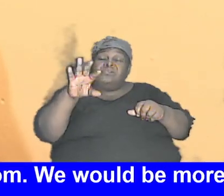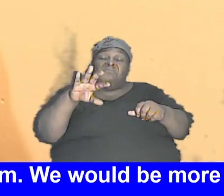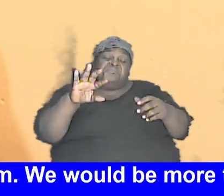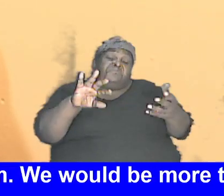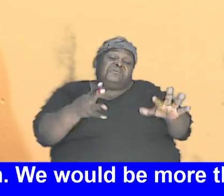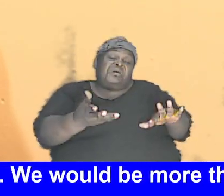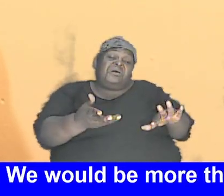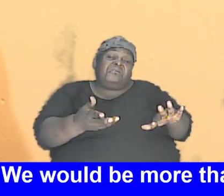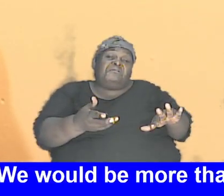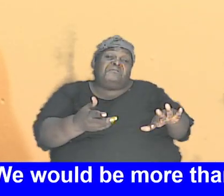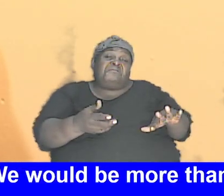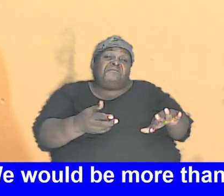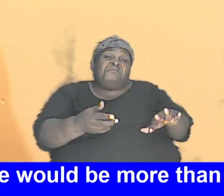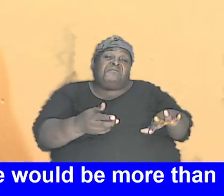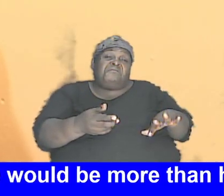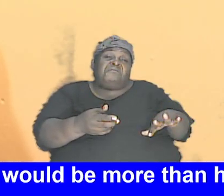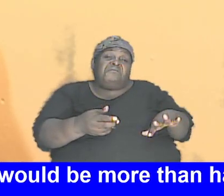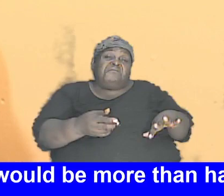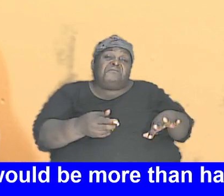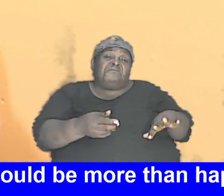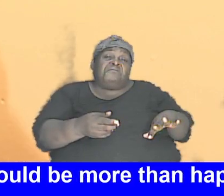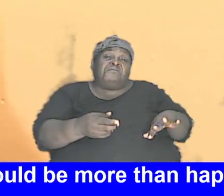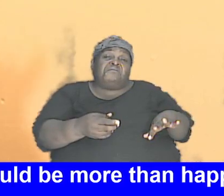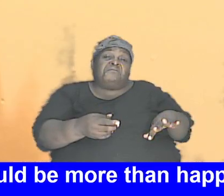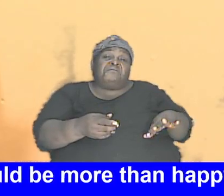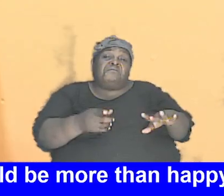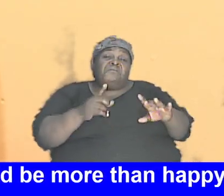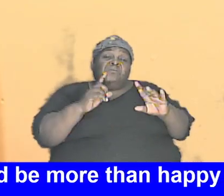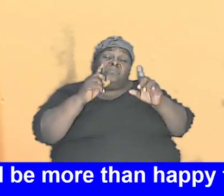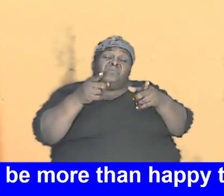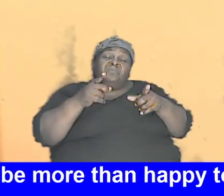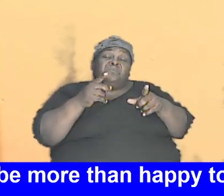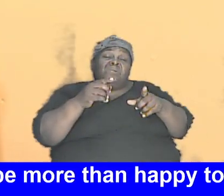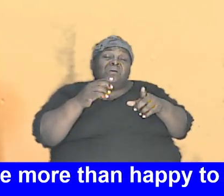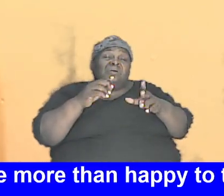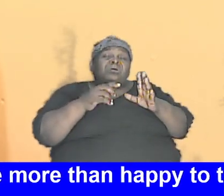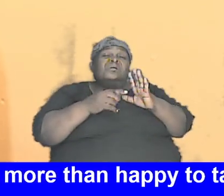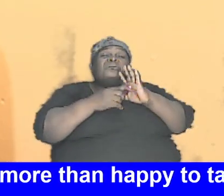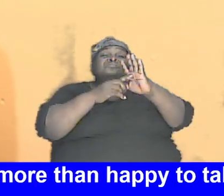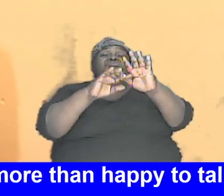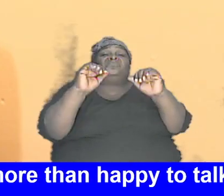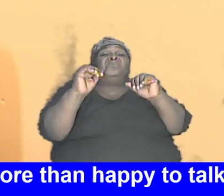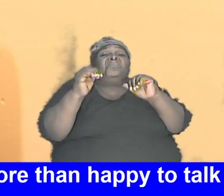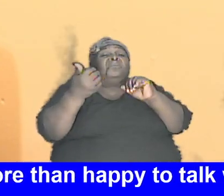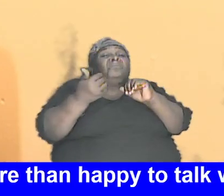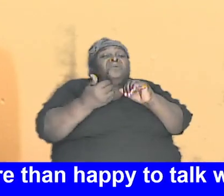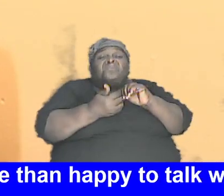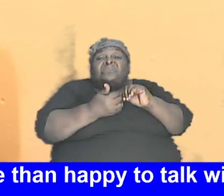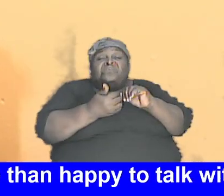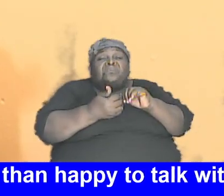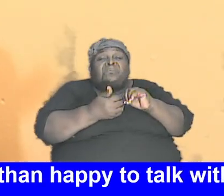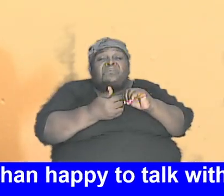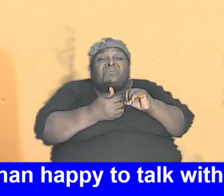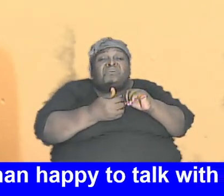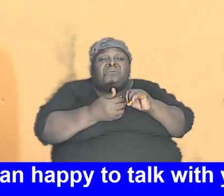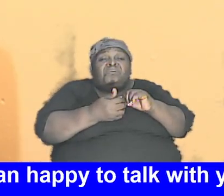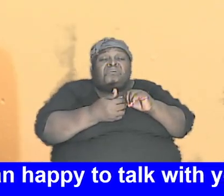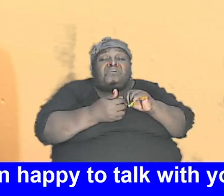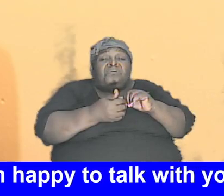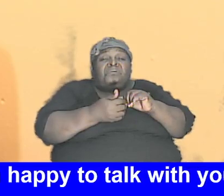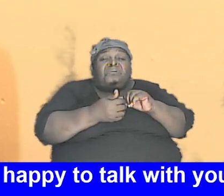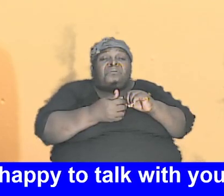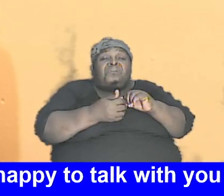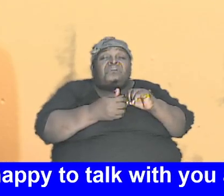people that eventually became a particular nation we're going to that and we're going to show you how the diversity